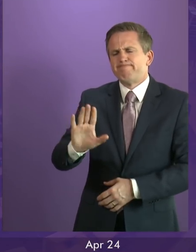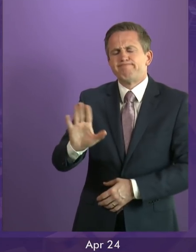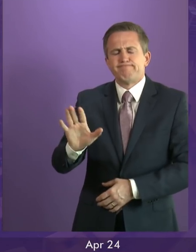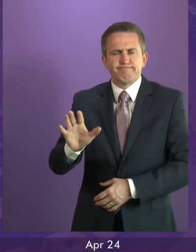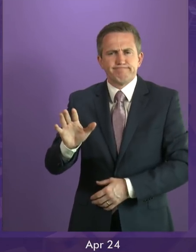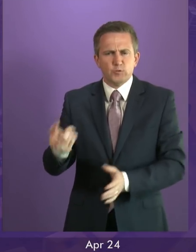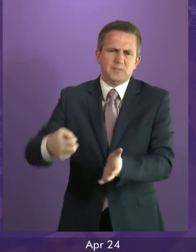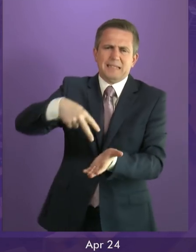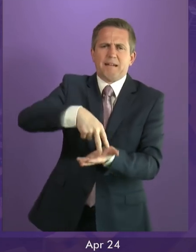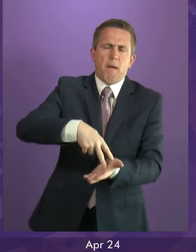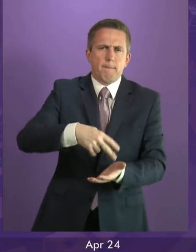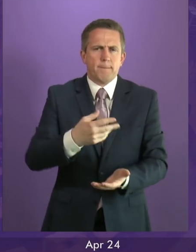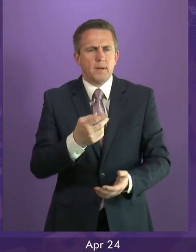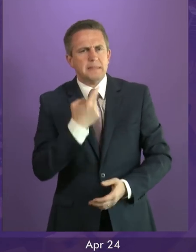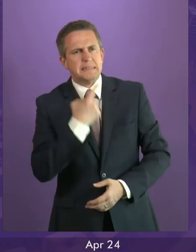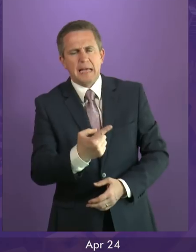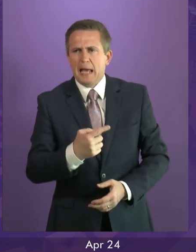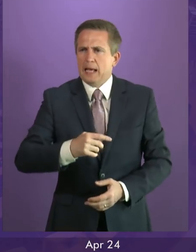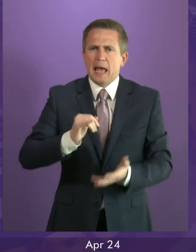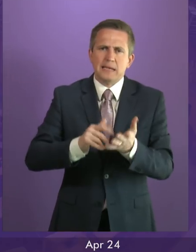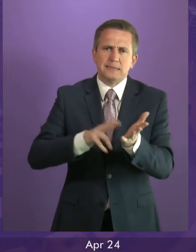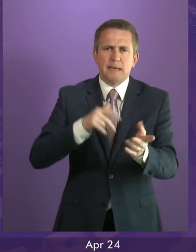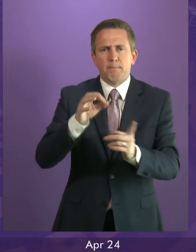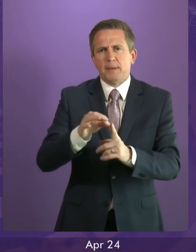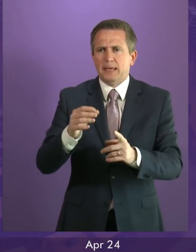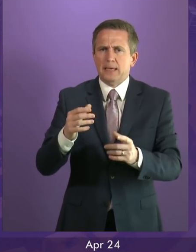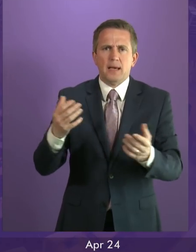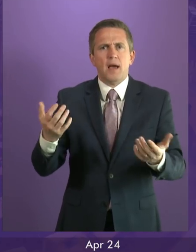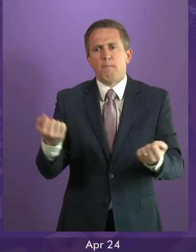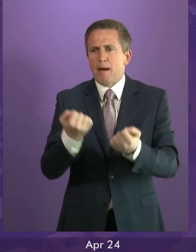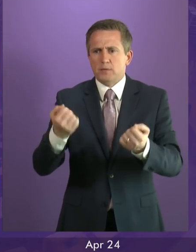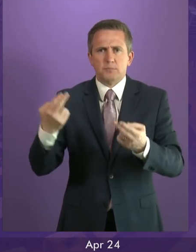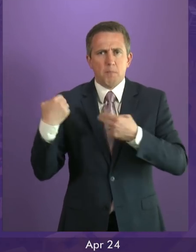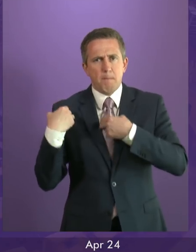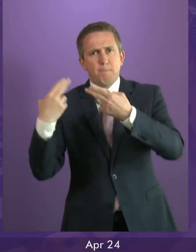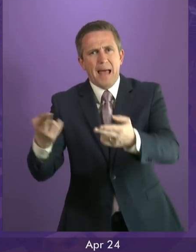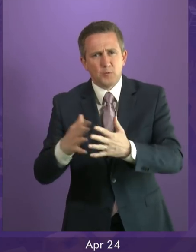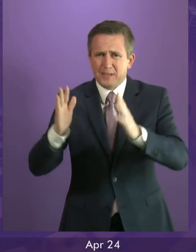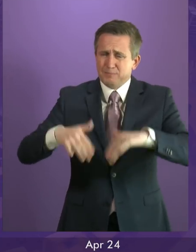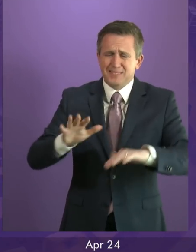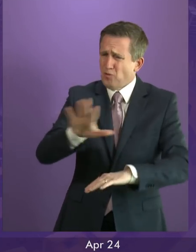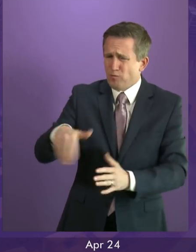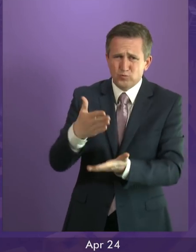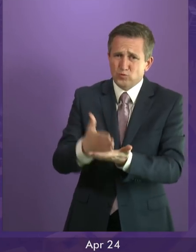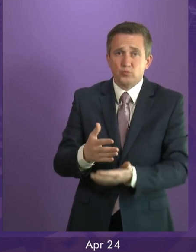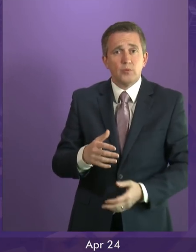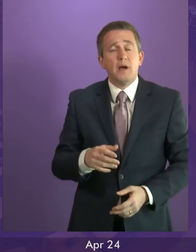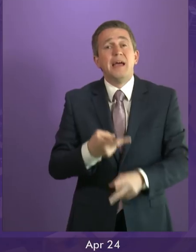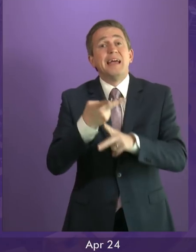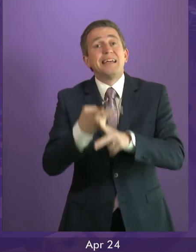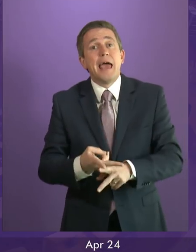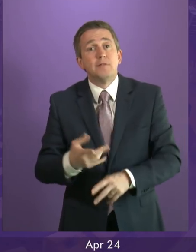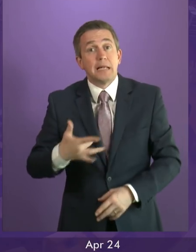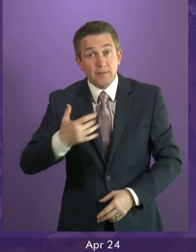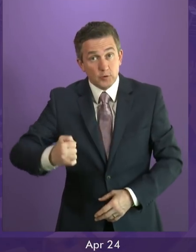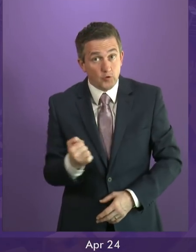for him to stand up here and say things like we've handed powers back when that is not true. There are carers across Scotland right now who have